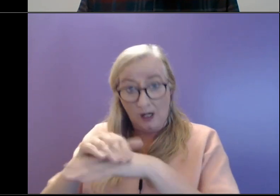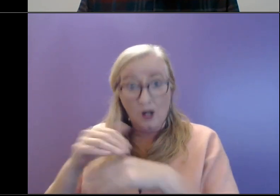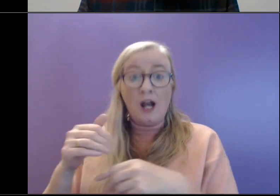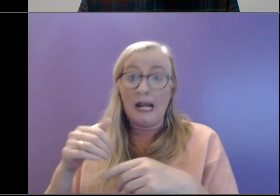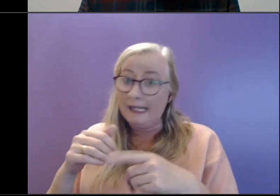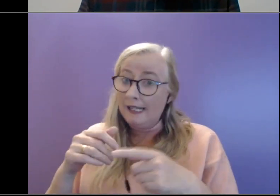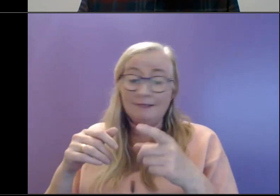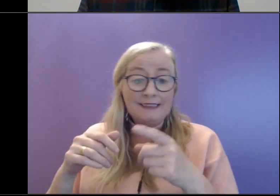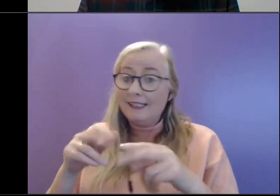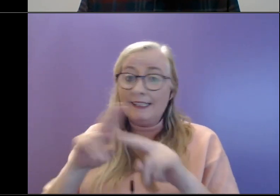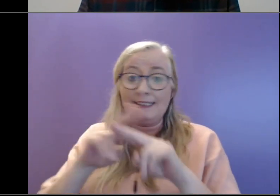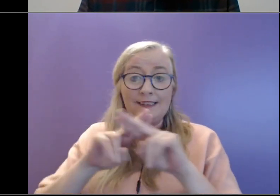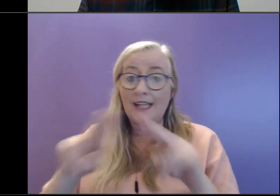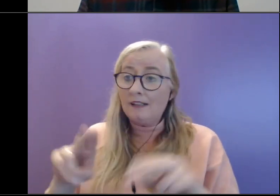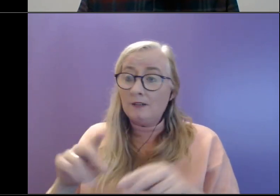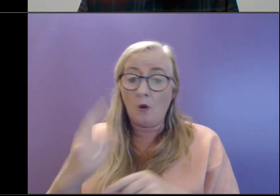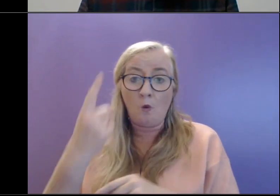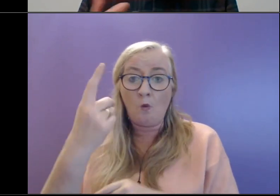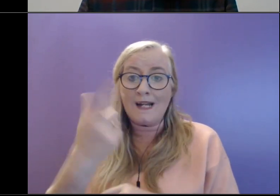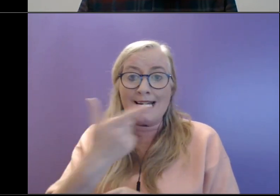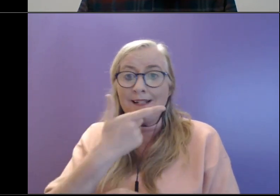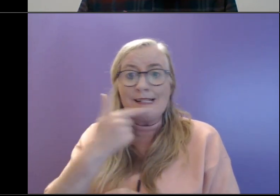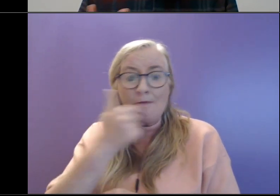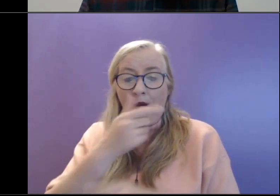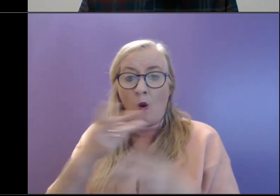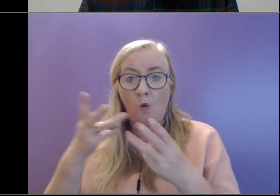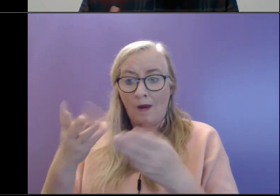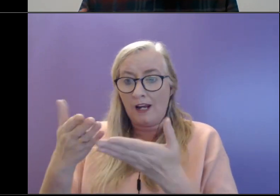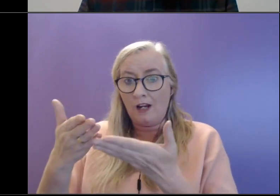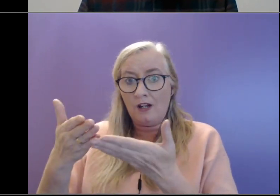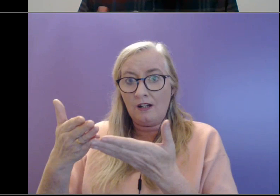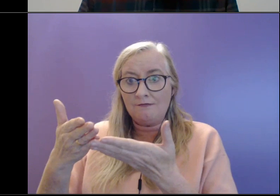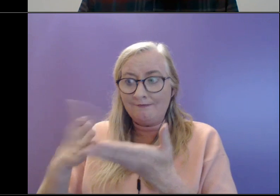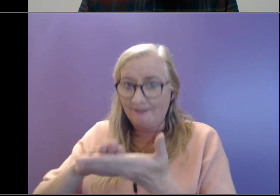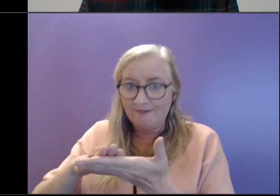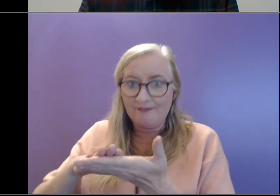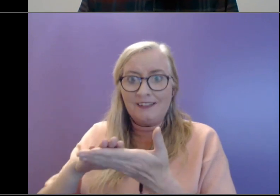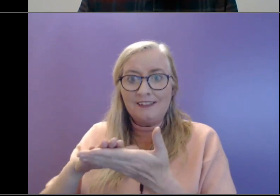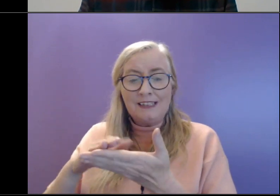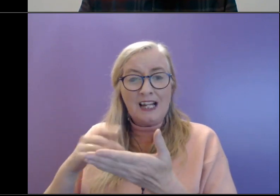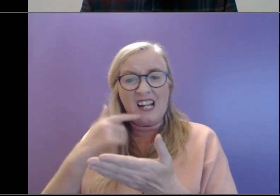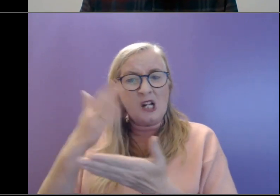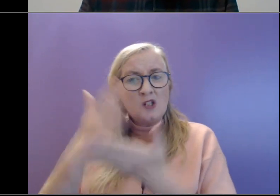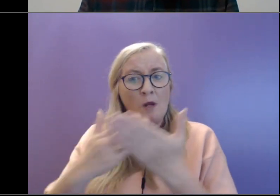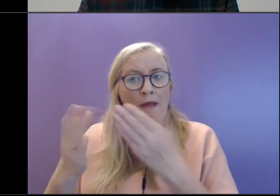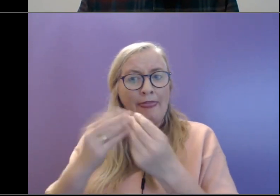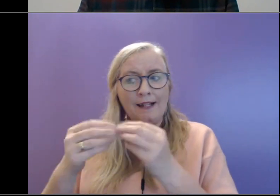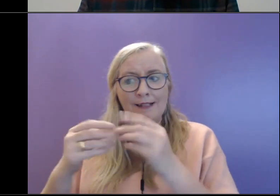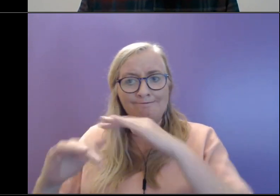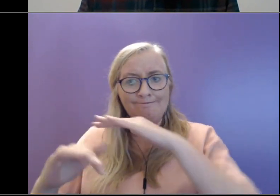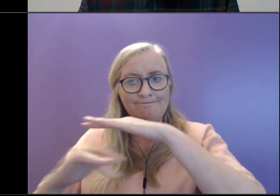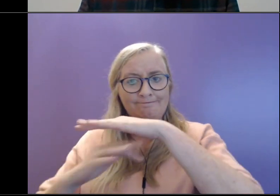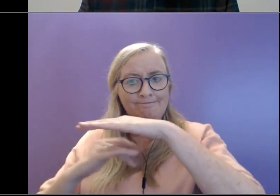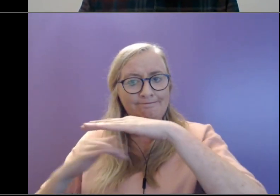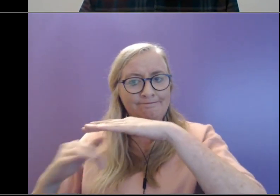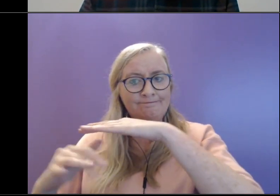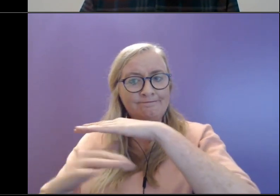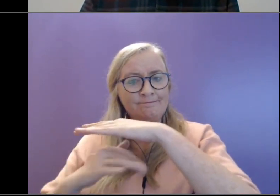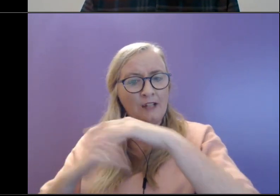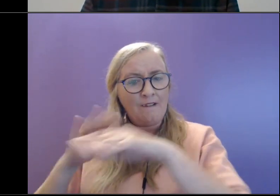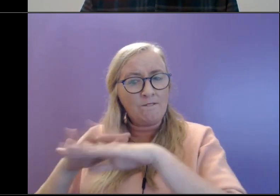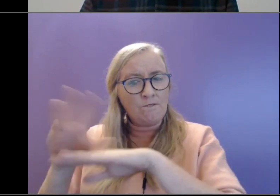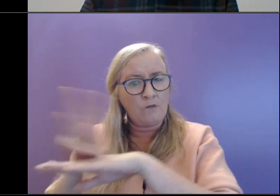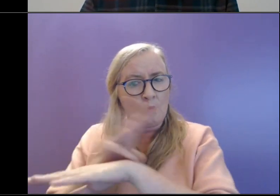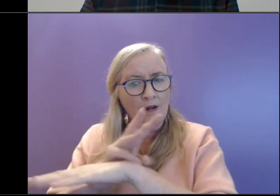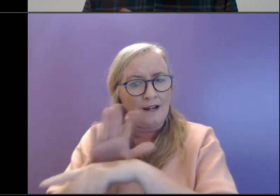It's not one simple fix. It's usually a lot of different things that have been going on onto the surface for a while. And, you know, what